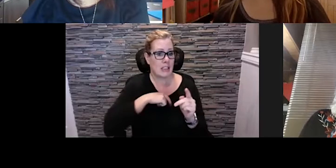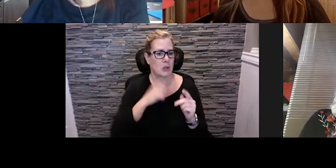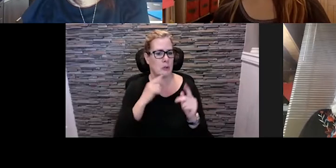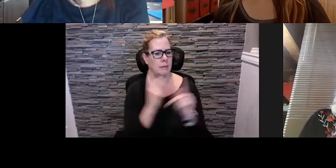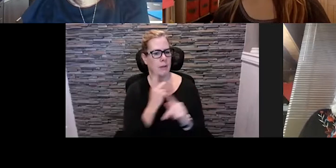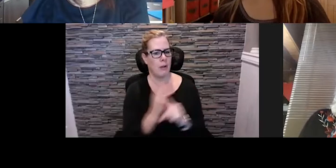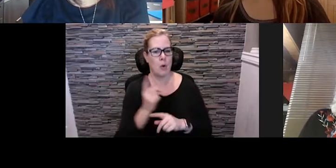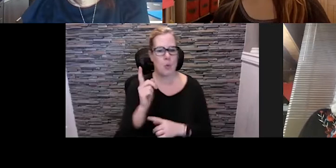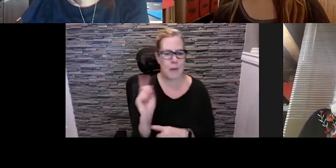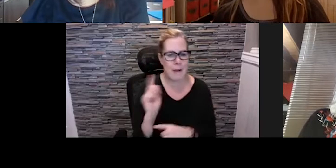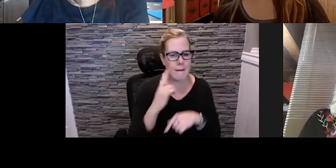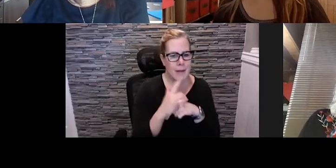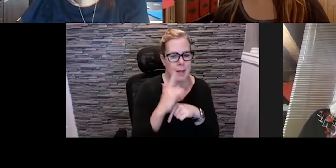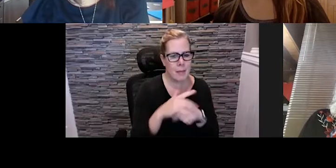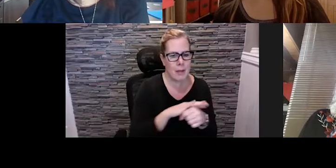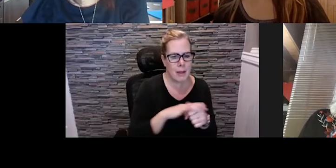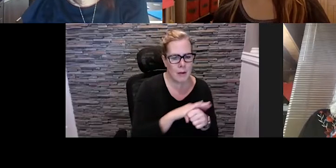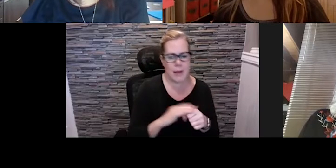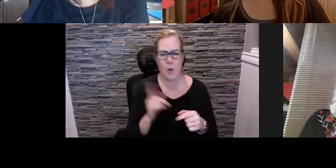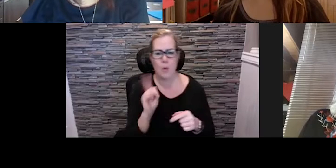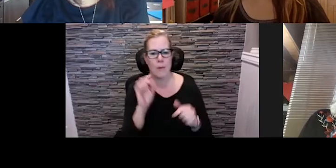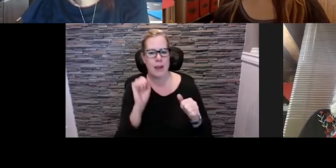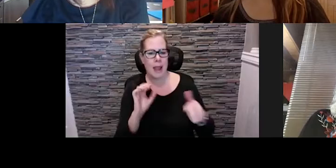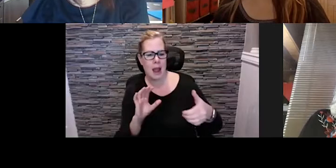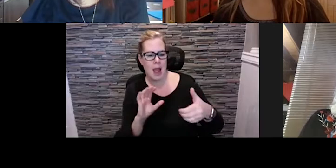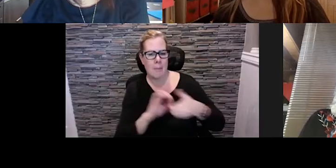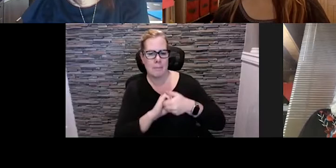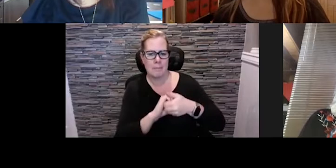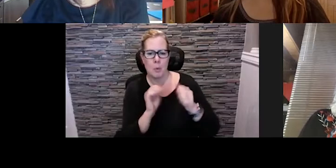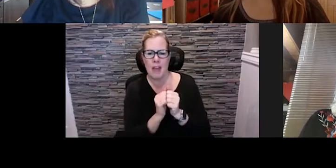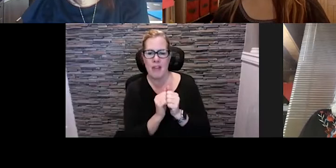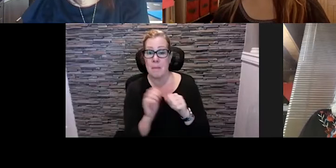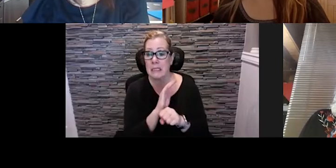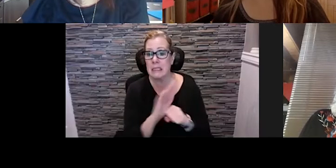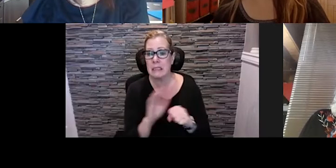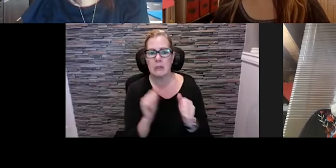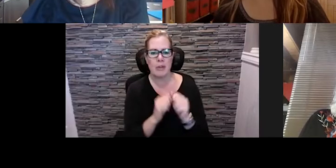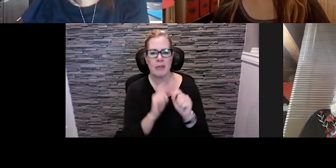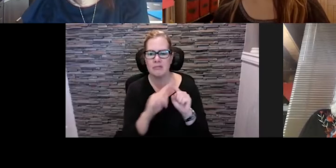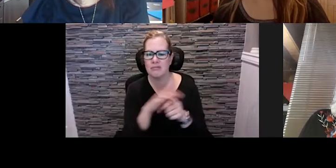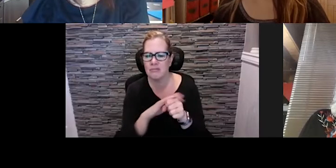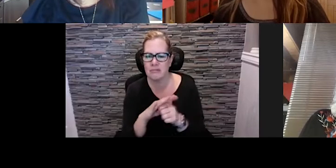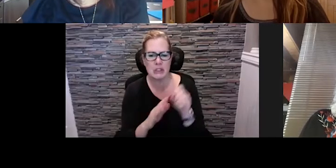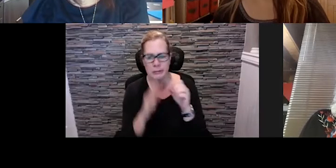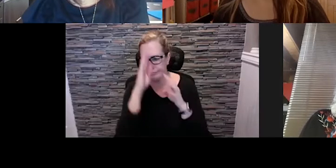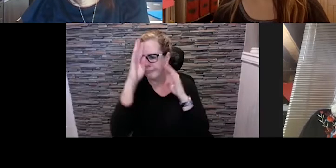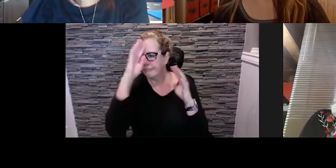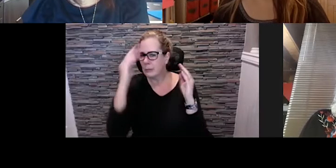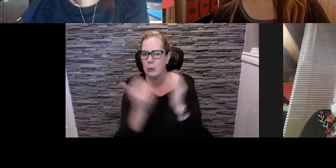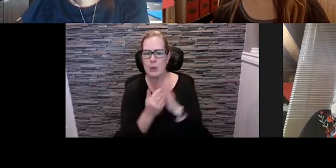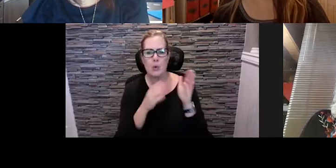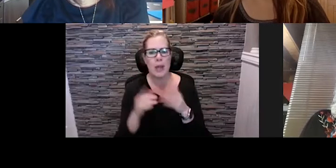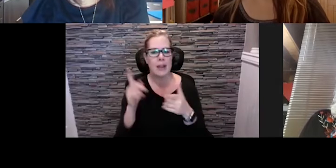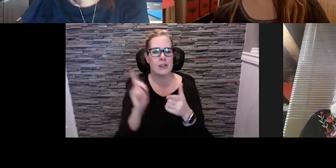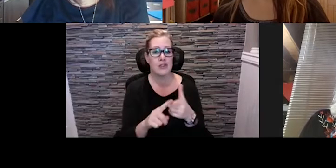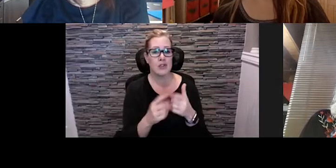where some of those opportunities that we've been looking forward to find collaborations to find new ways to engage